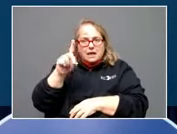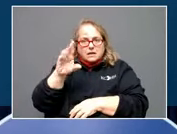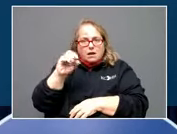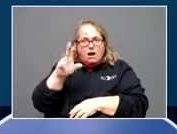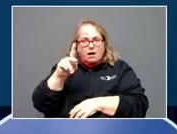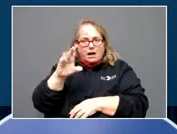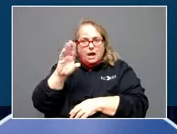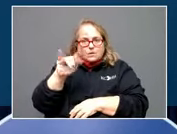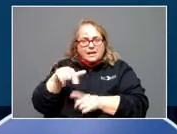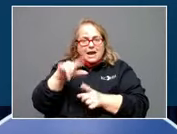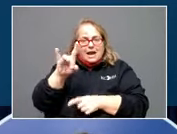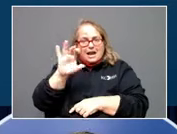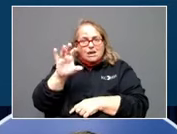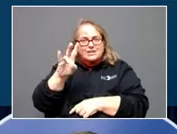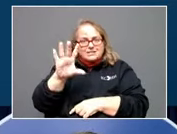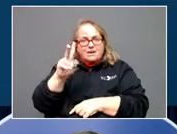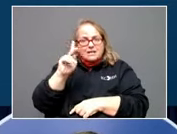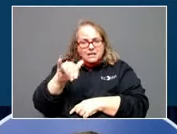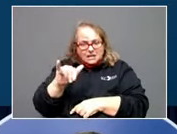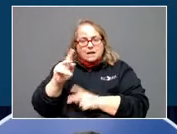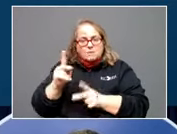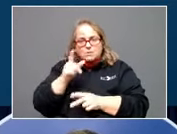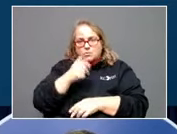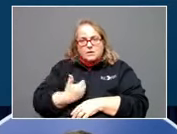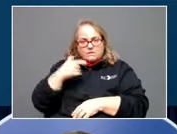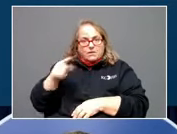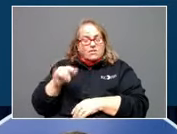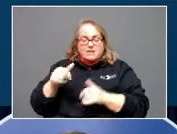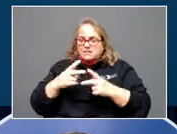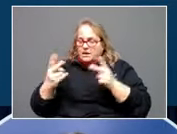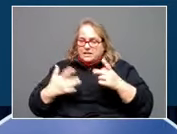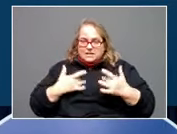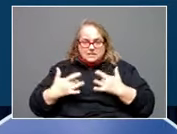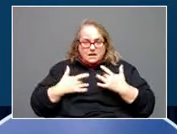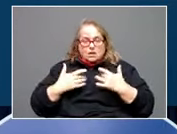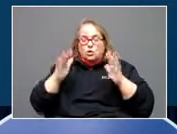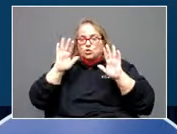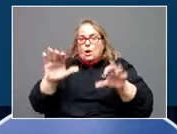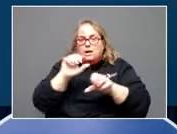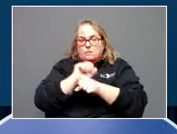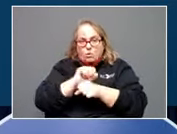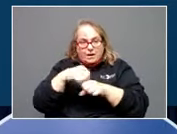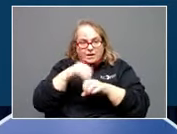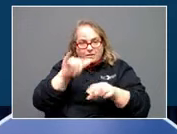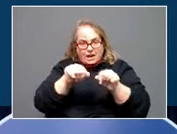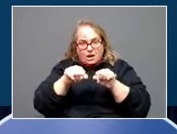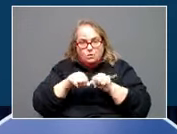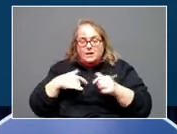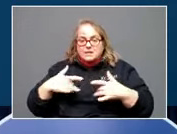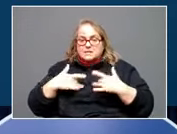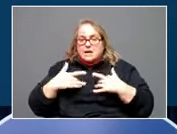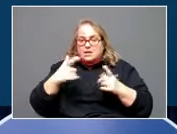Kentucky residents. It is really exciting. That is a great employer in the region, and we are excited that they are expanding. But